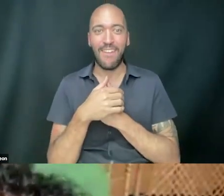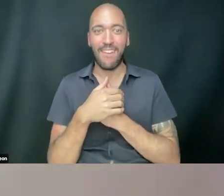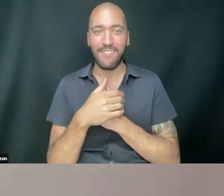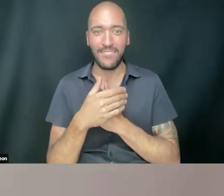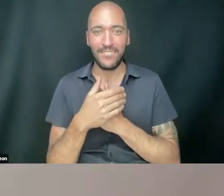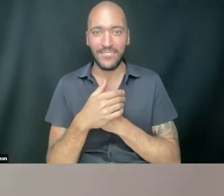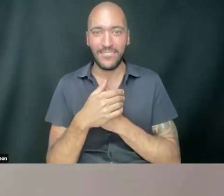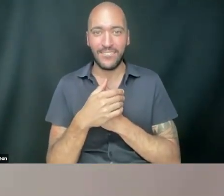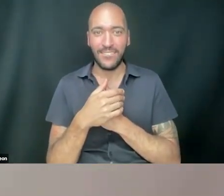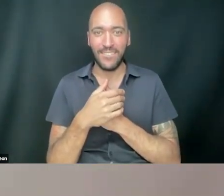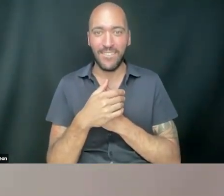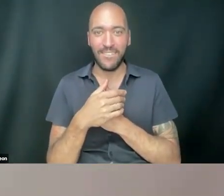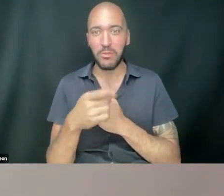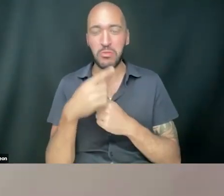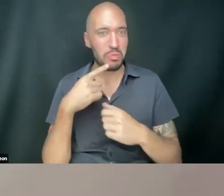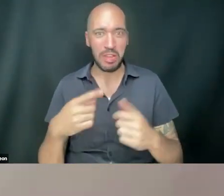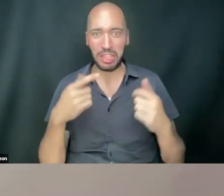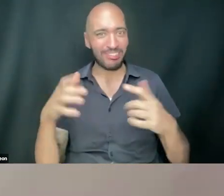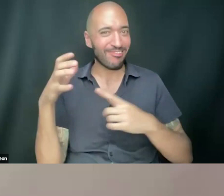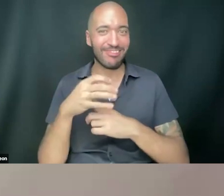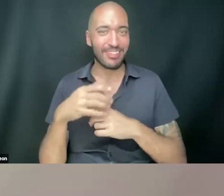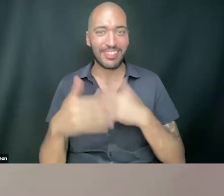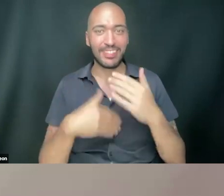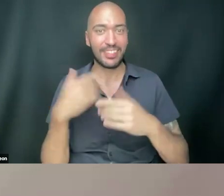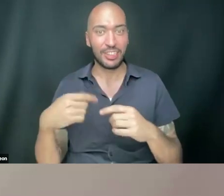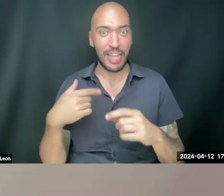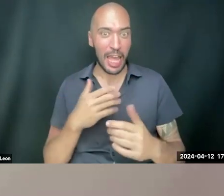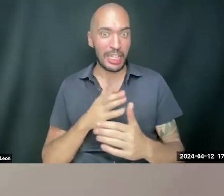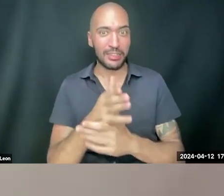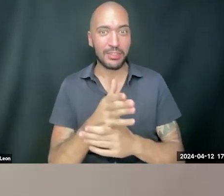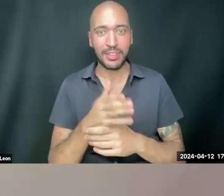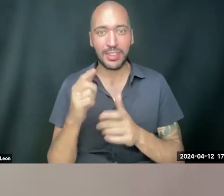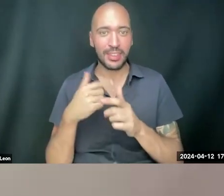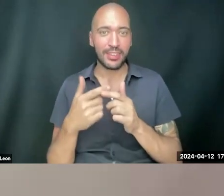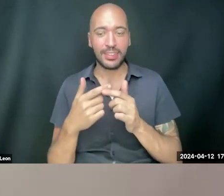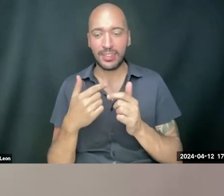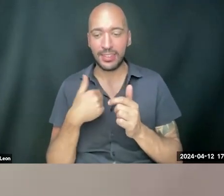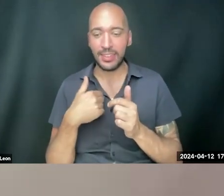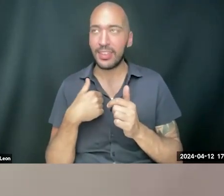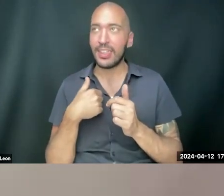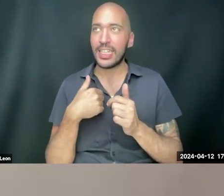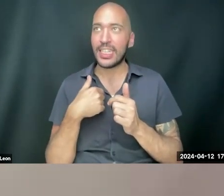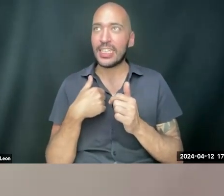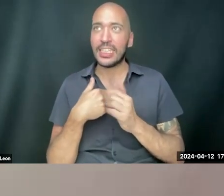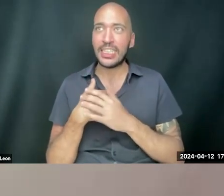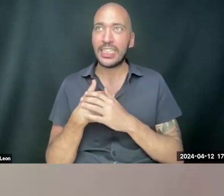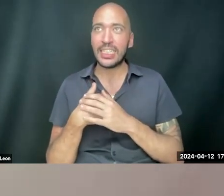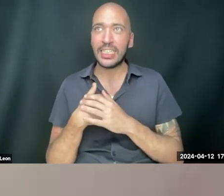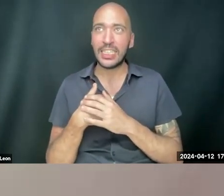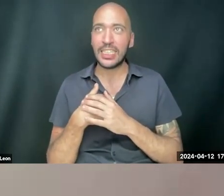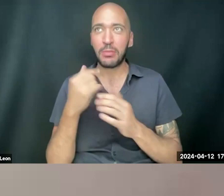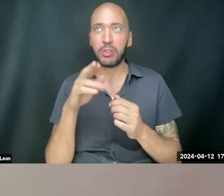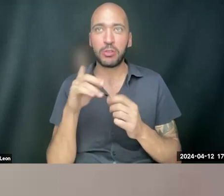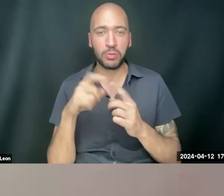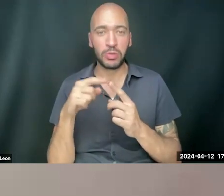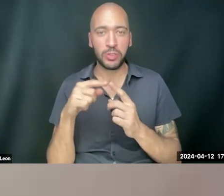You were bawling. You were bawling. I was like, should I, like, interject? But then I didn't, like, that would be rude. You know,